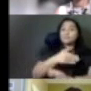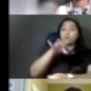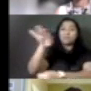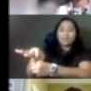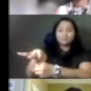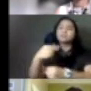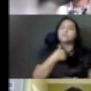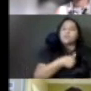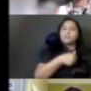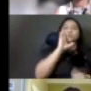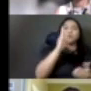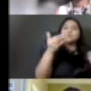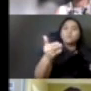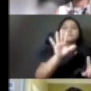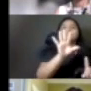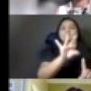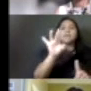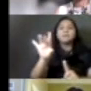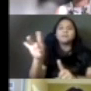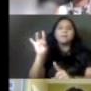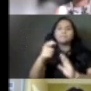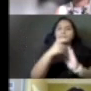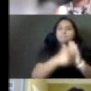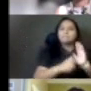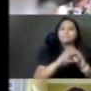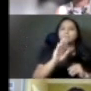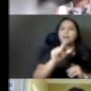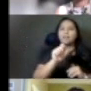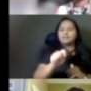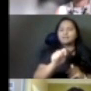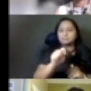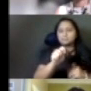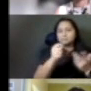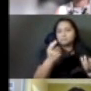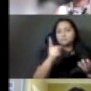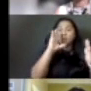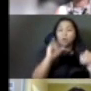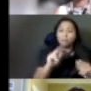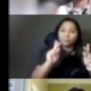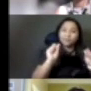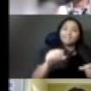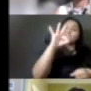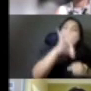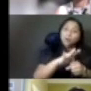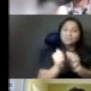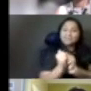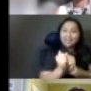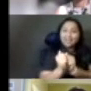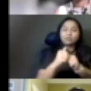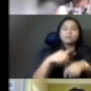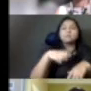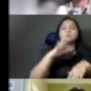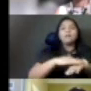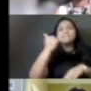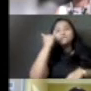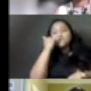short ballot. We're hoping that we can have folks vote with us either on the phone or at the door and then just hand us the ballots to make sure that we're getting